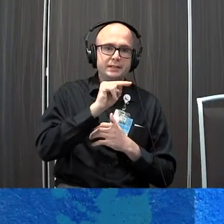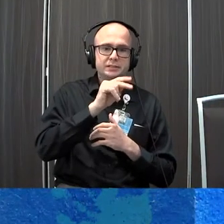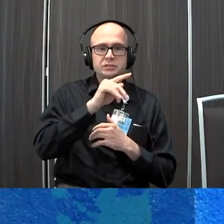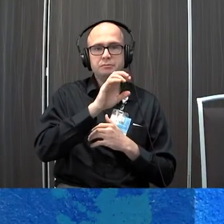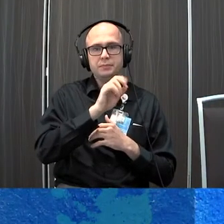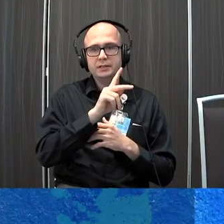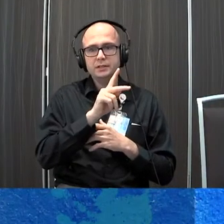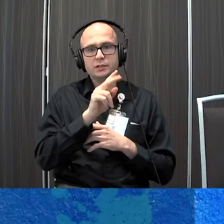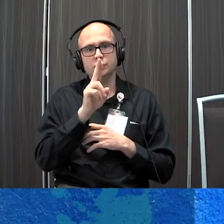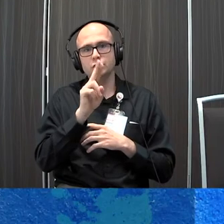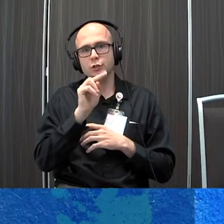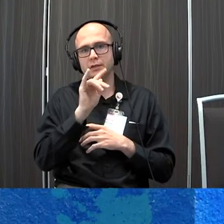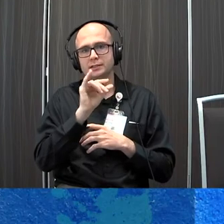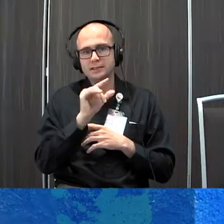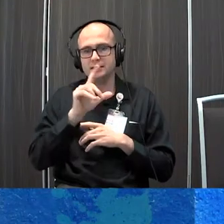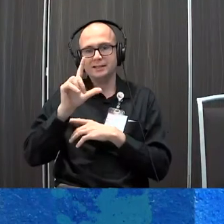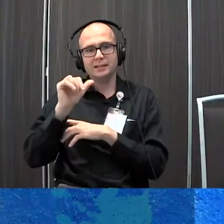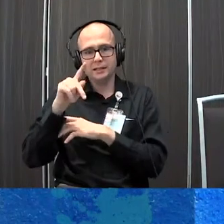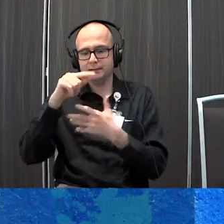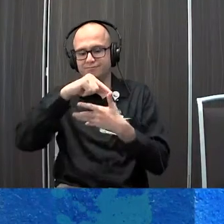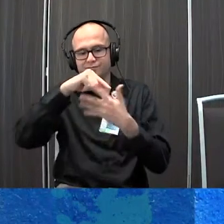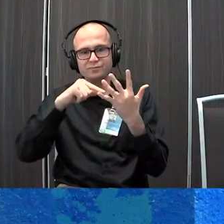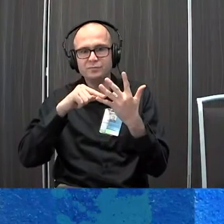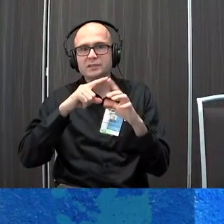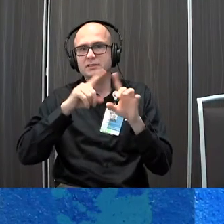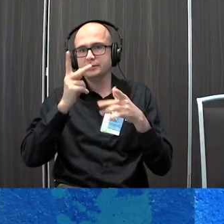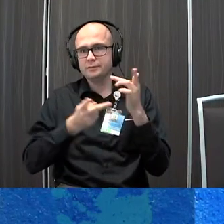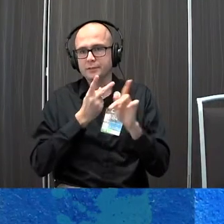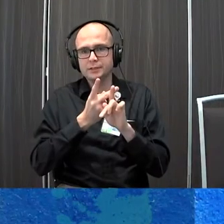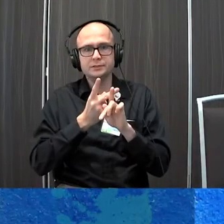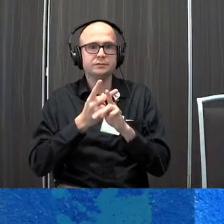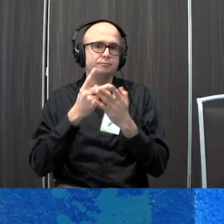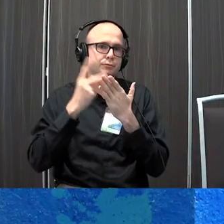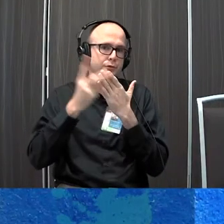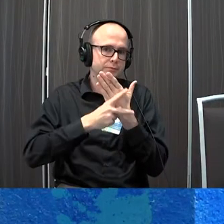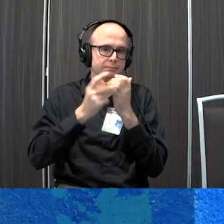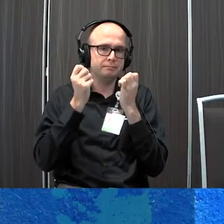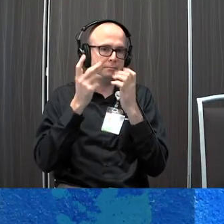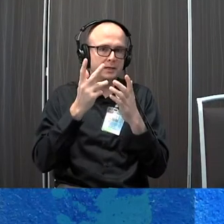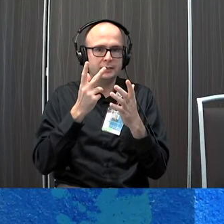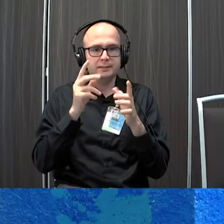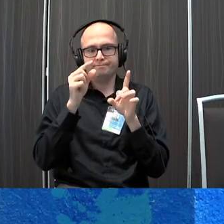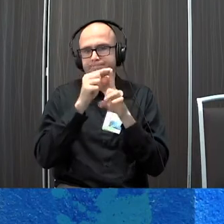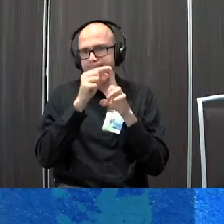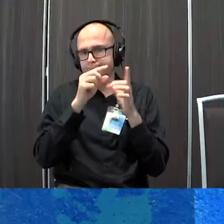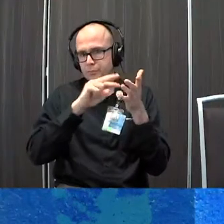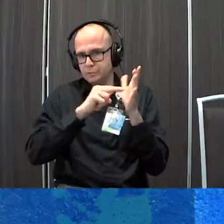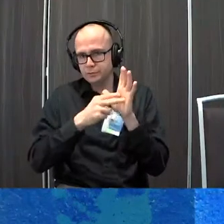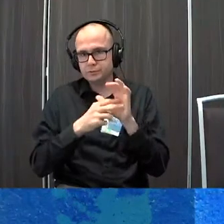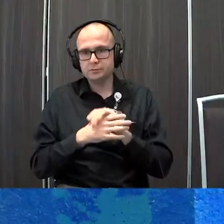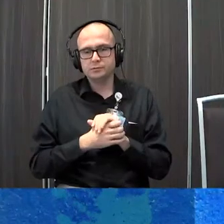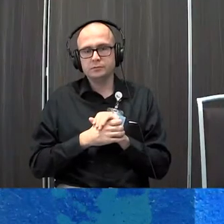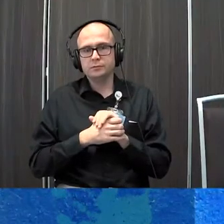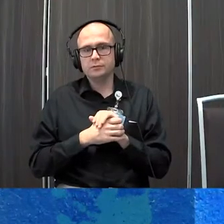LAMP and these types of programs use multiple meaning icons and those principles of motor